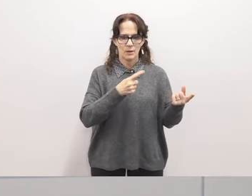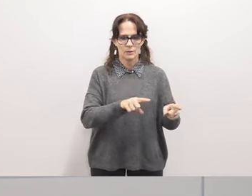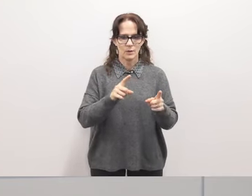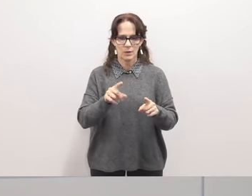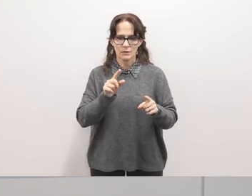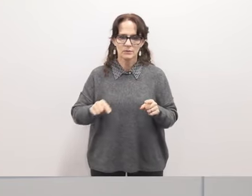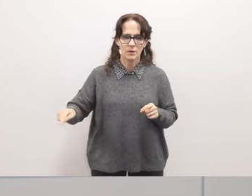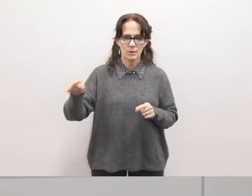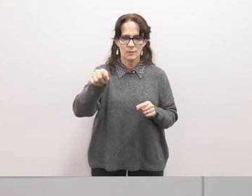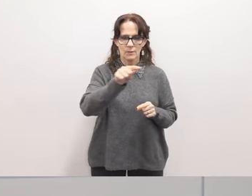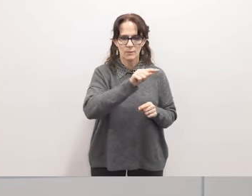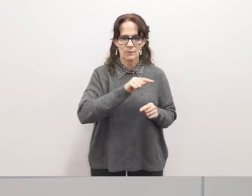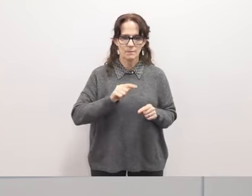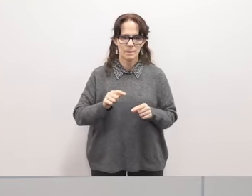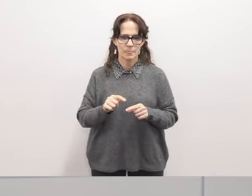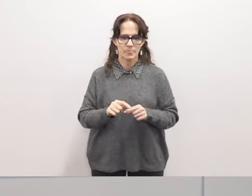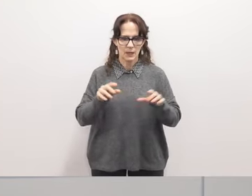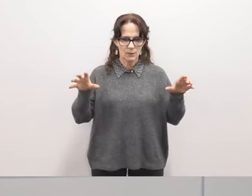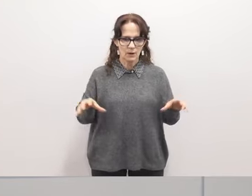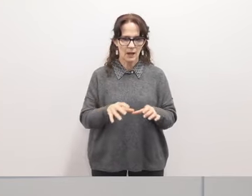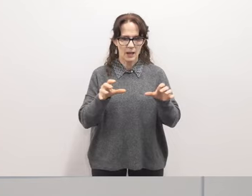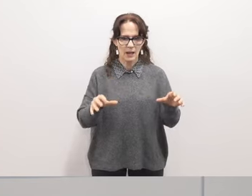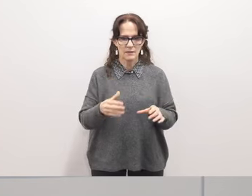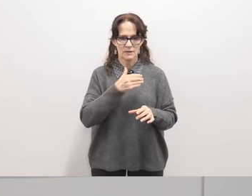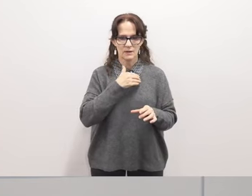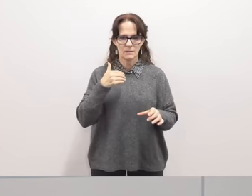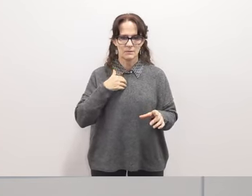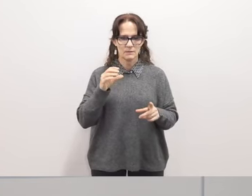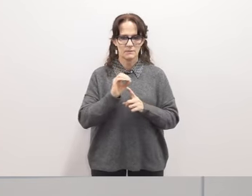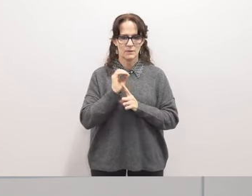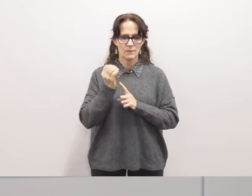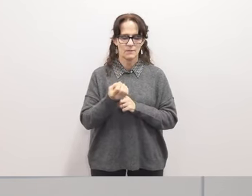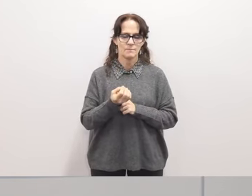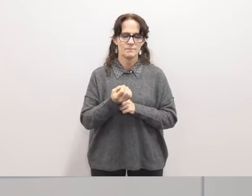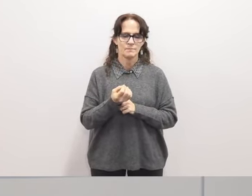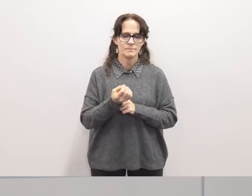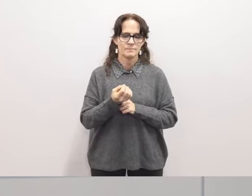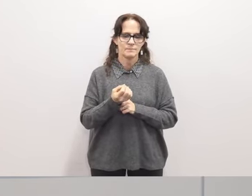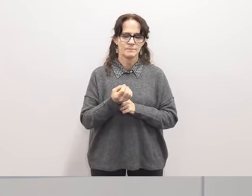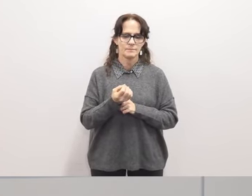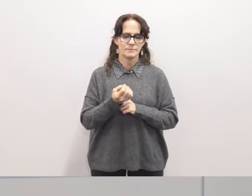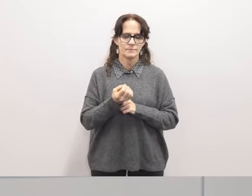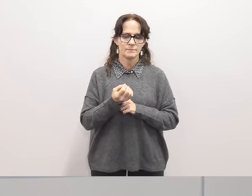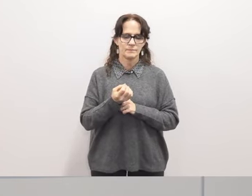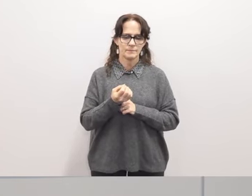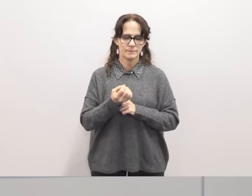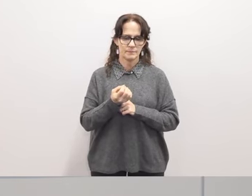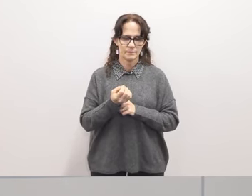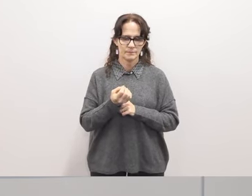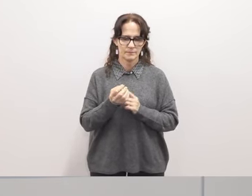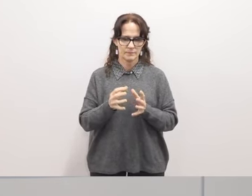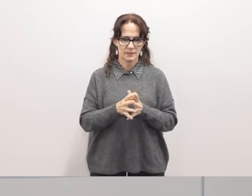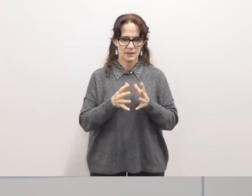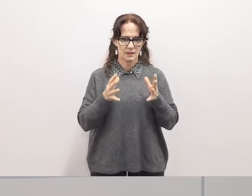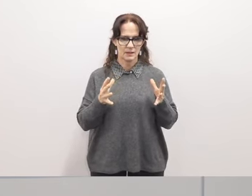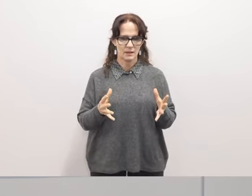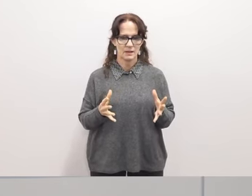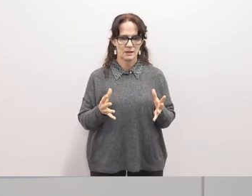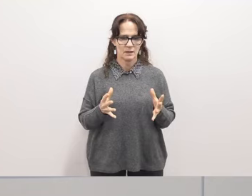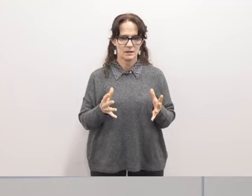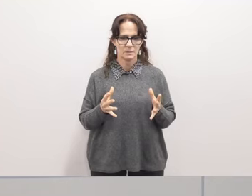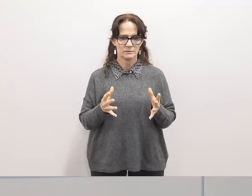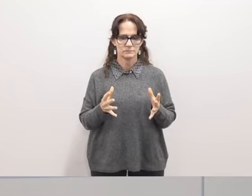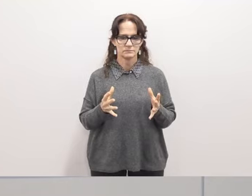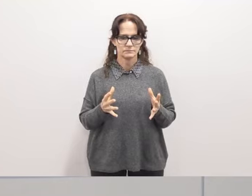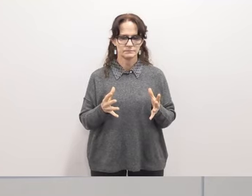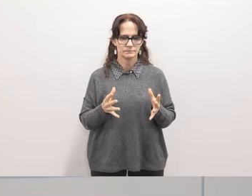places we are very active members of this organization and um and there was a lot uh that